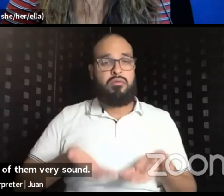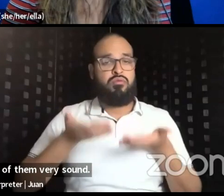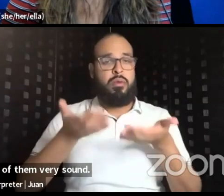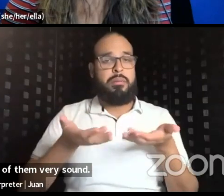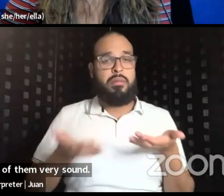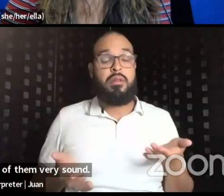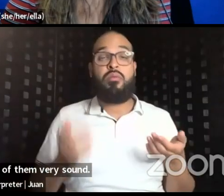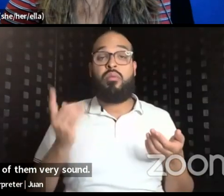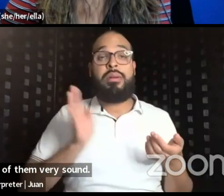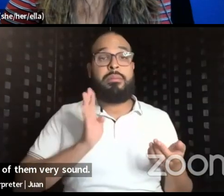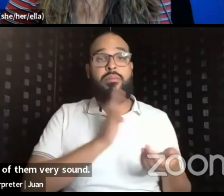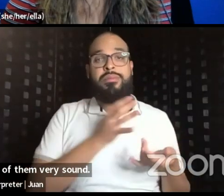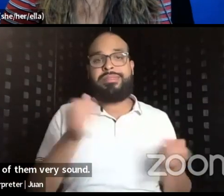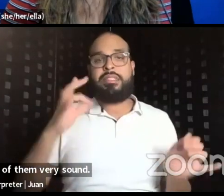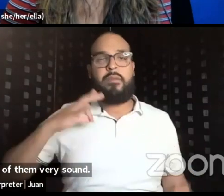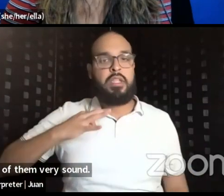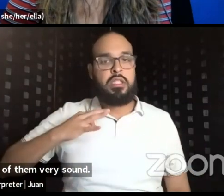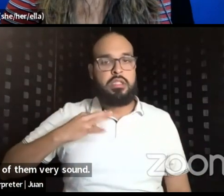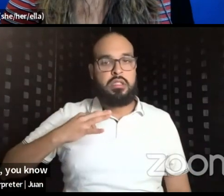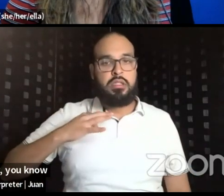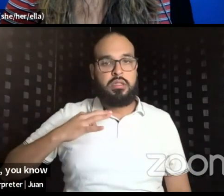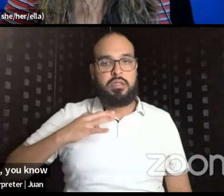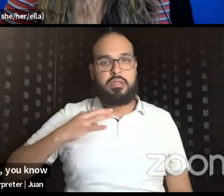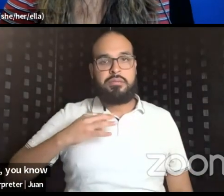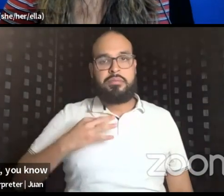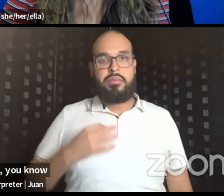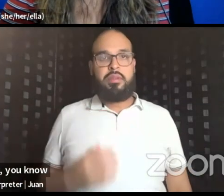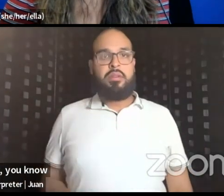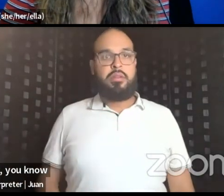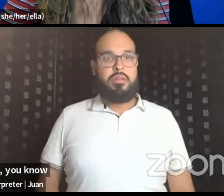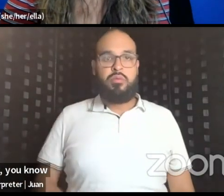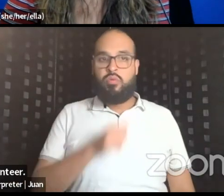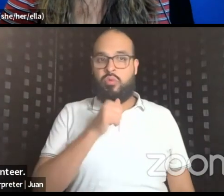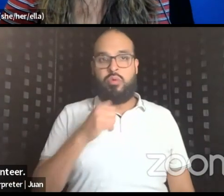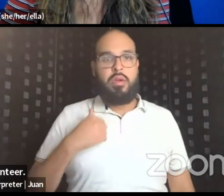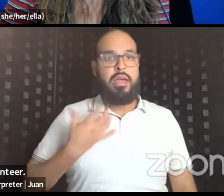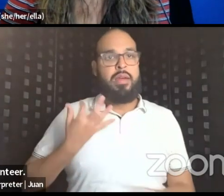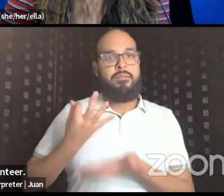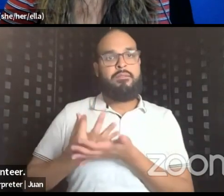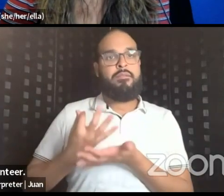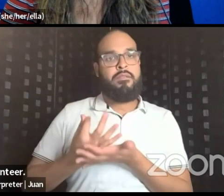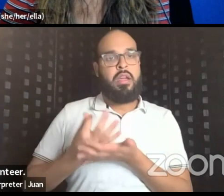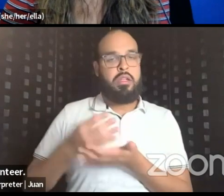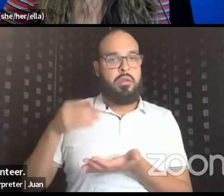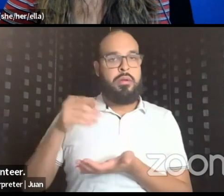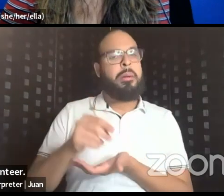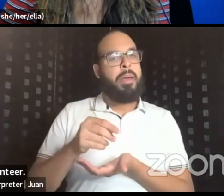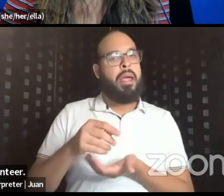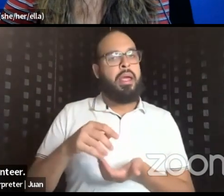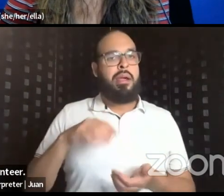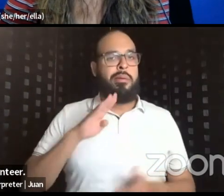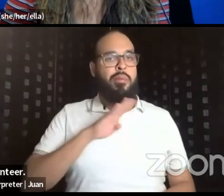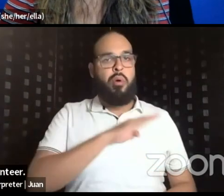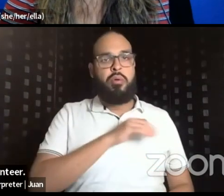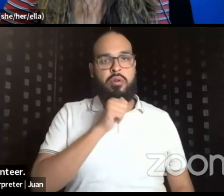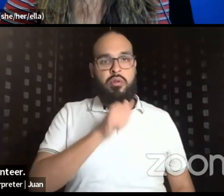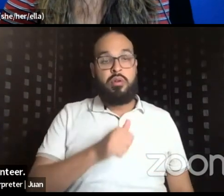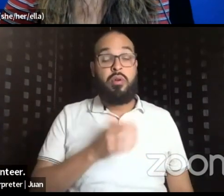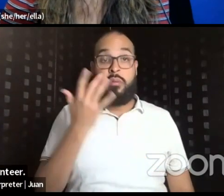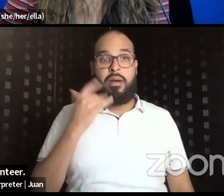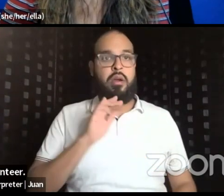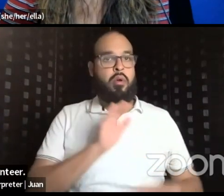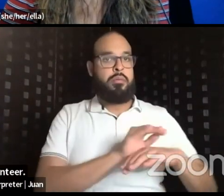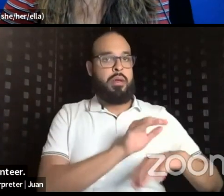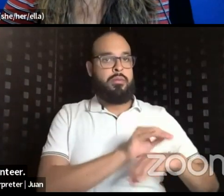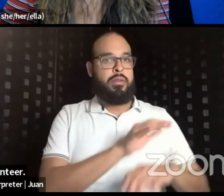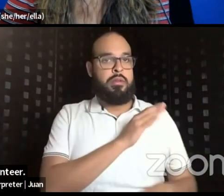our board is still volunteer. We do not have a fiduciary board. Um, and a big reason is because our advisory board, our